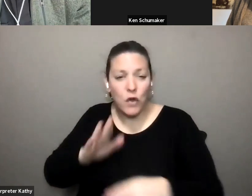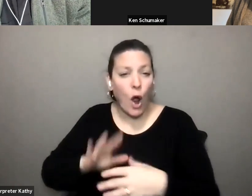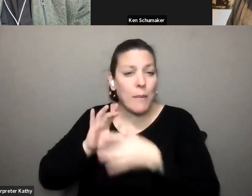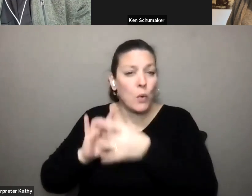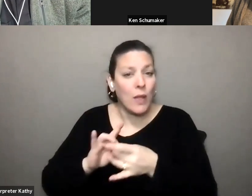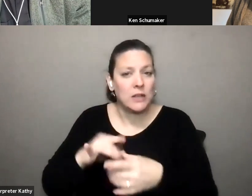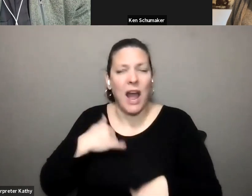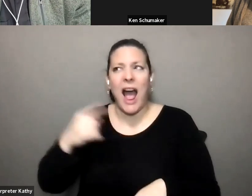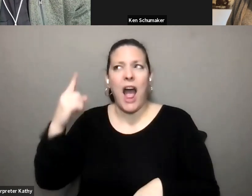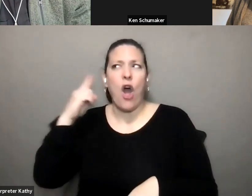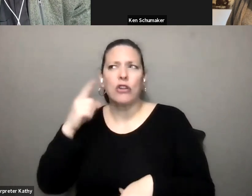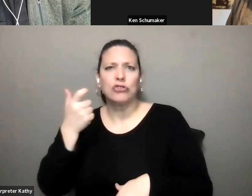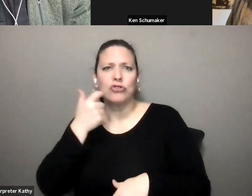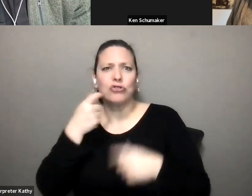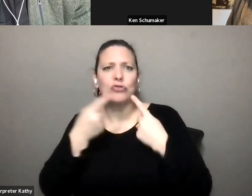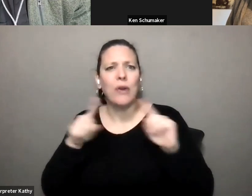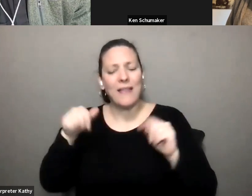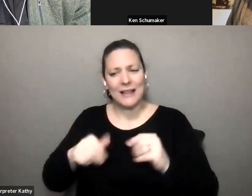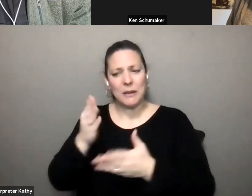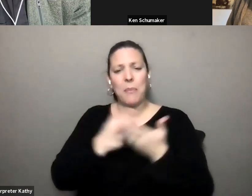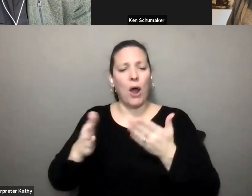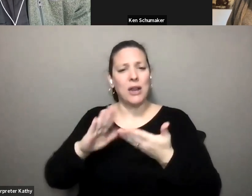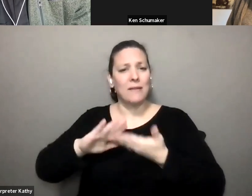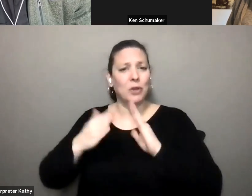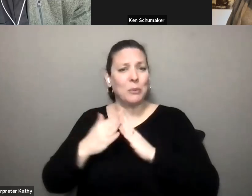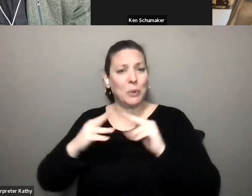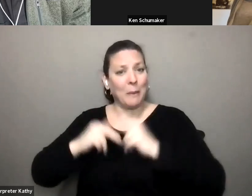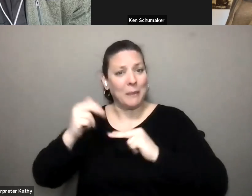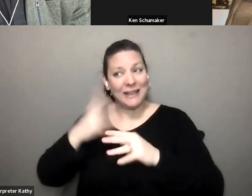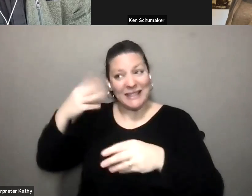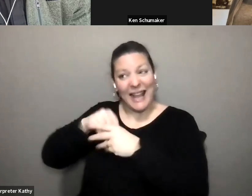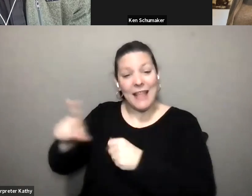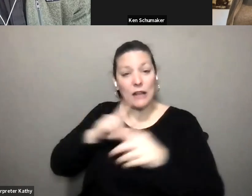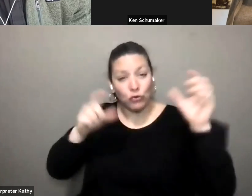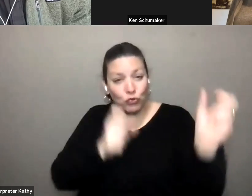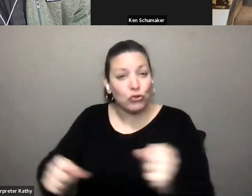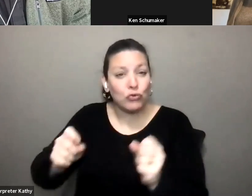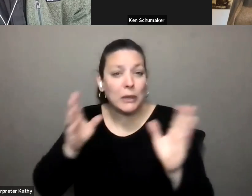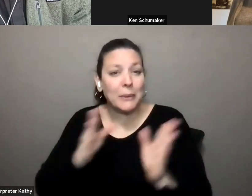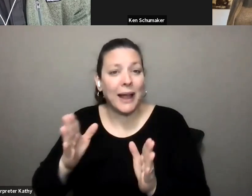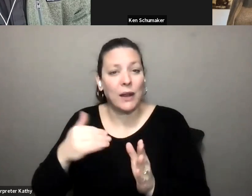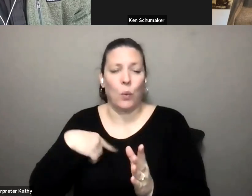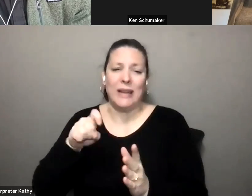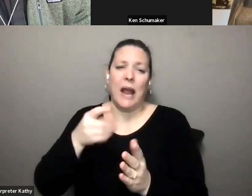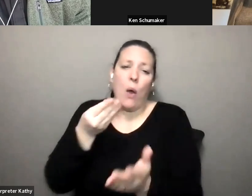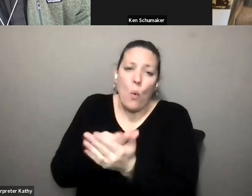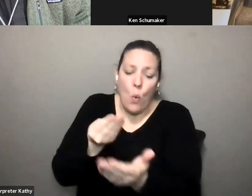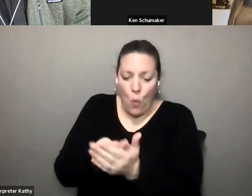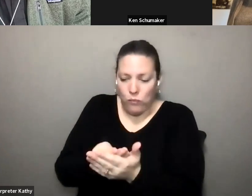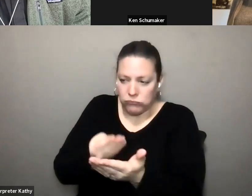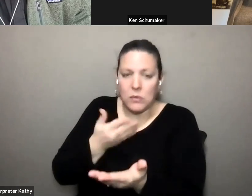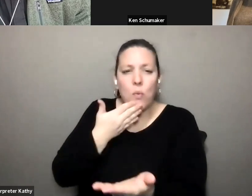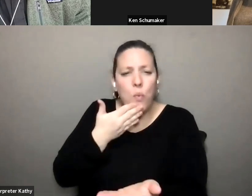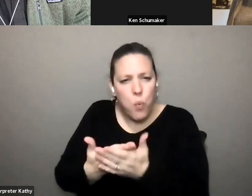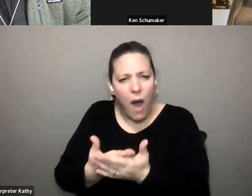announced uh this part of community building in its strategic plan and we need a well-funded tarda in order to make those